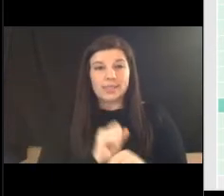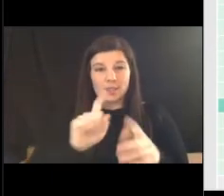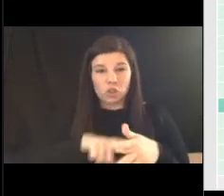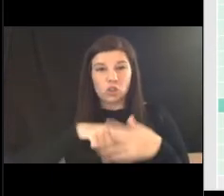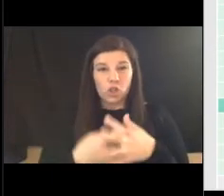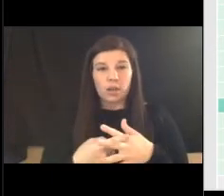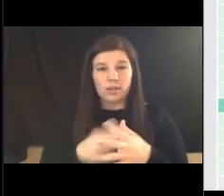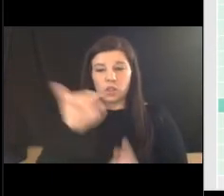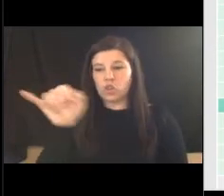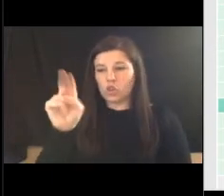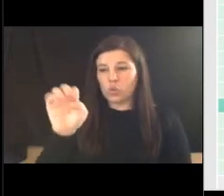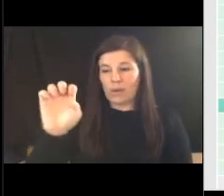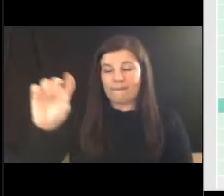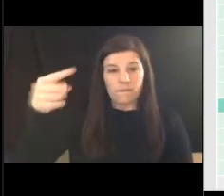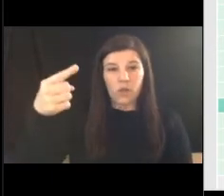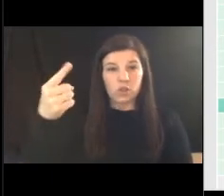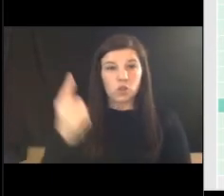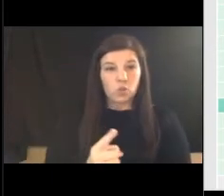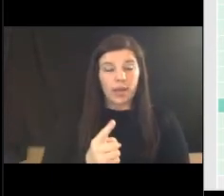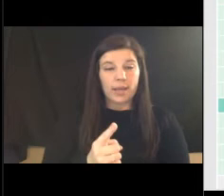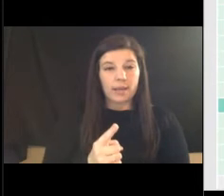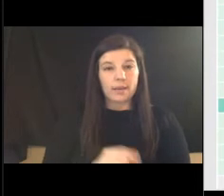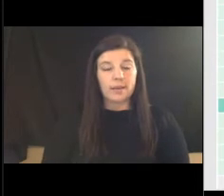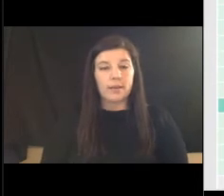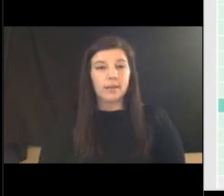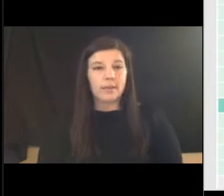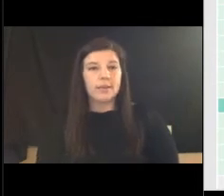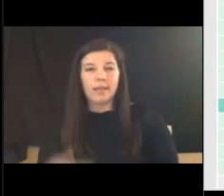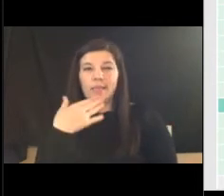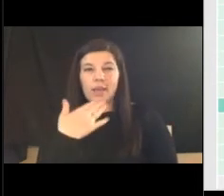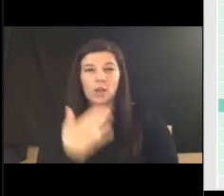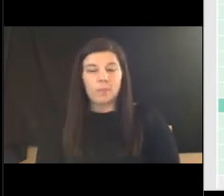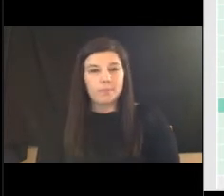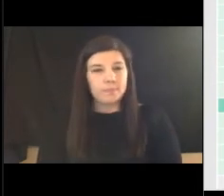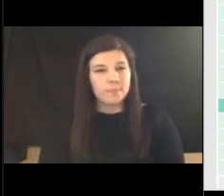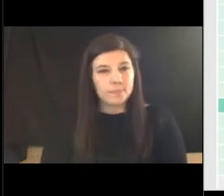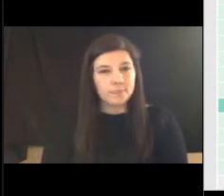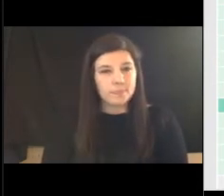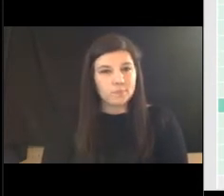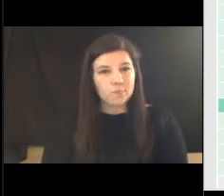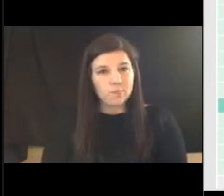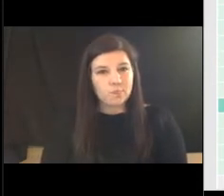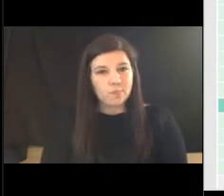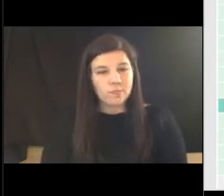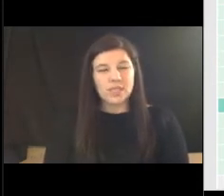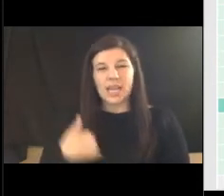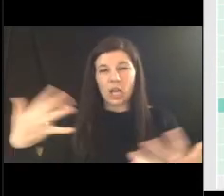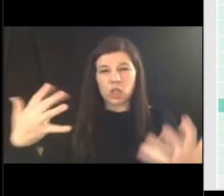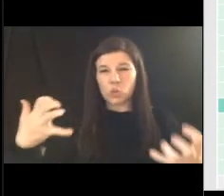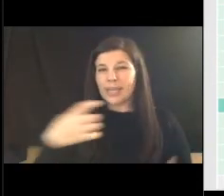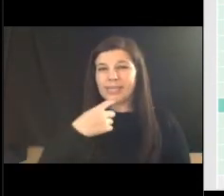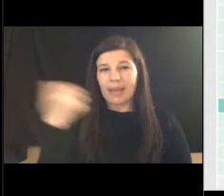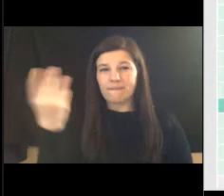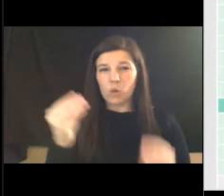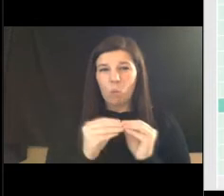recruiting process so thank you you're welcome i just want to say a couple more things